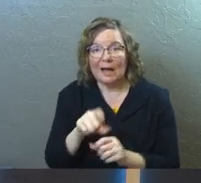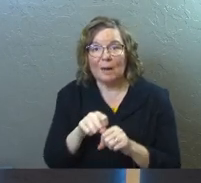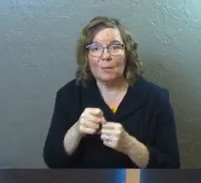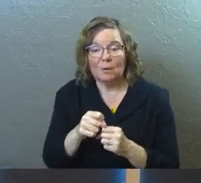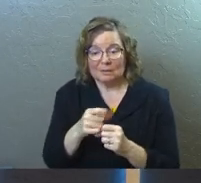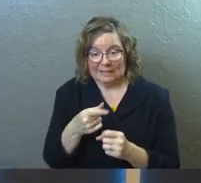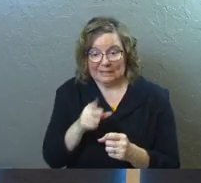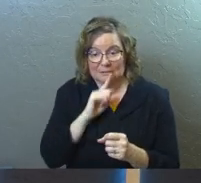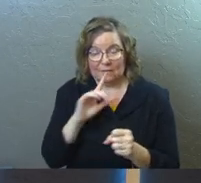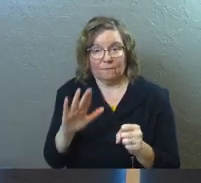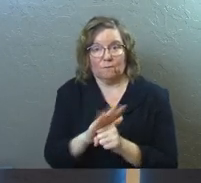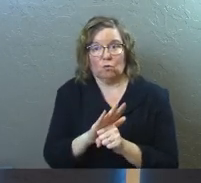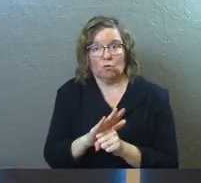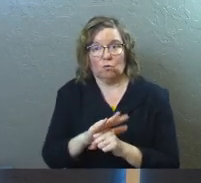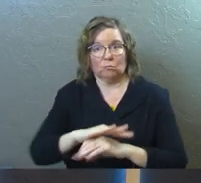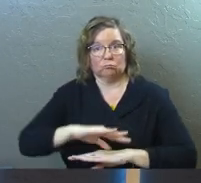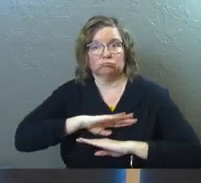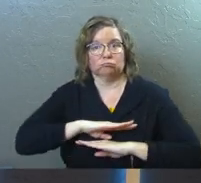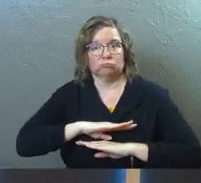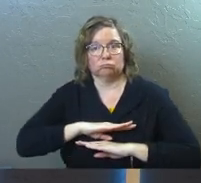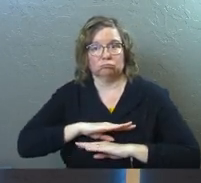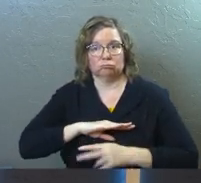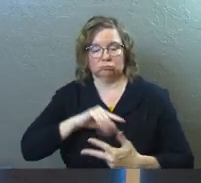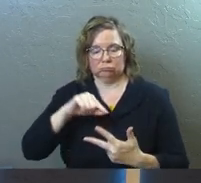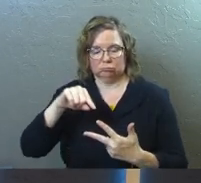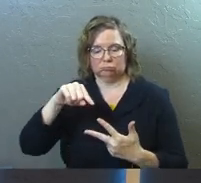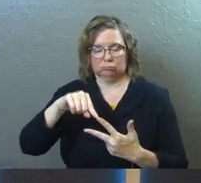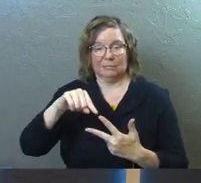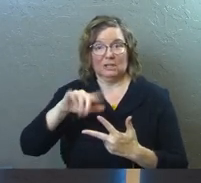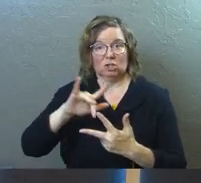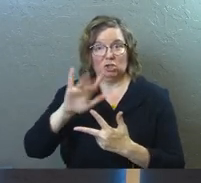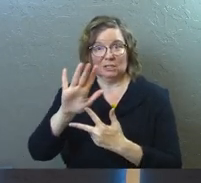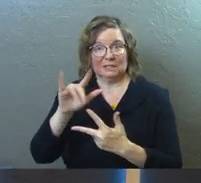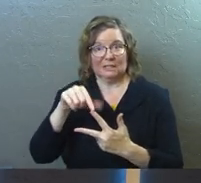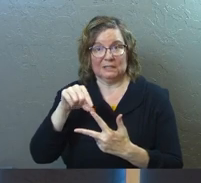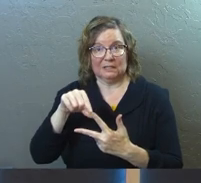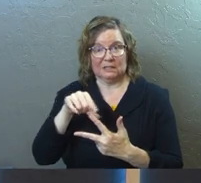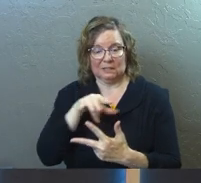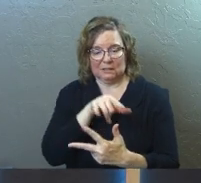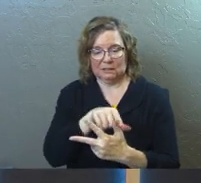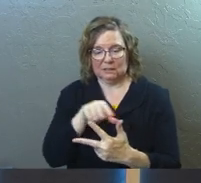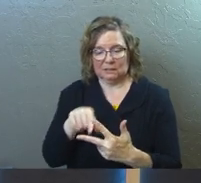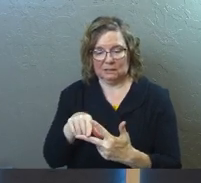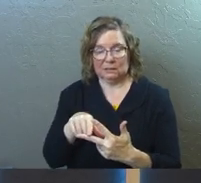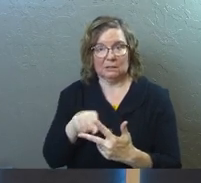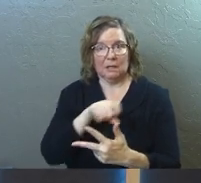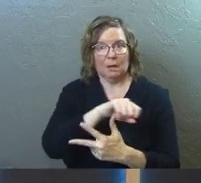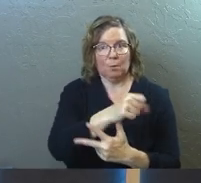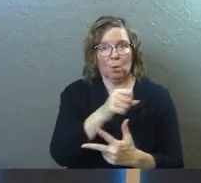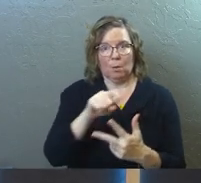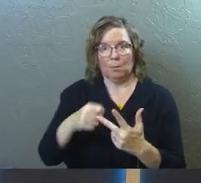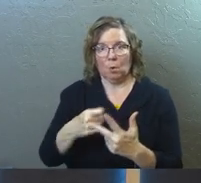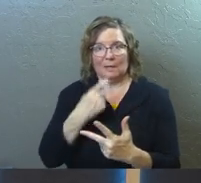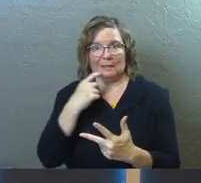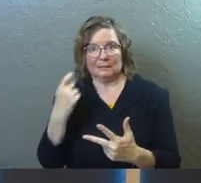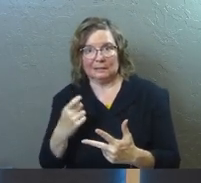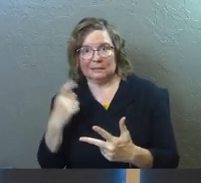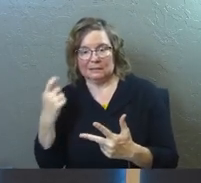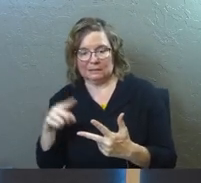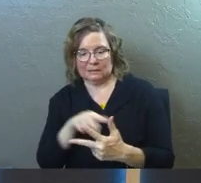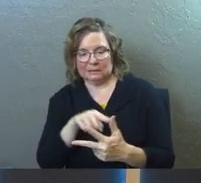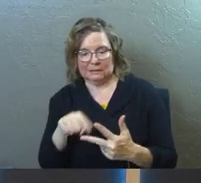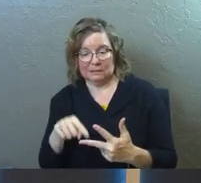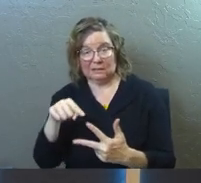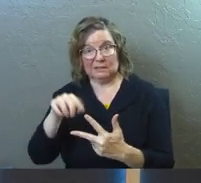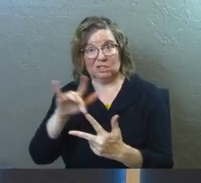-broken person that's there out of the three of you. And all of a sudden you find that Jesus completes you both. Jesus